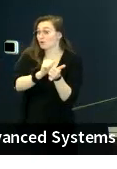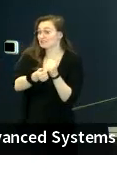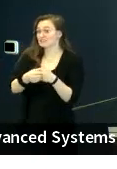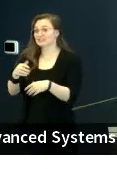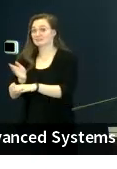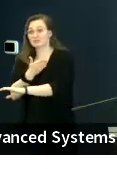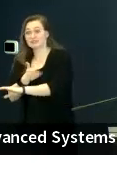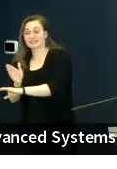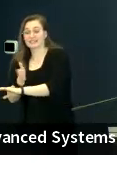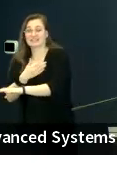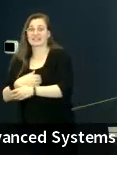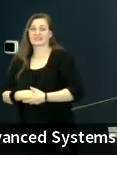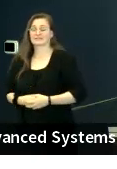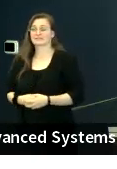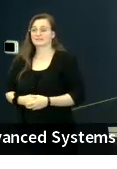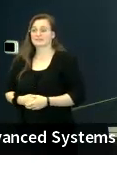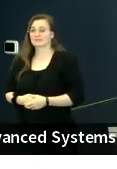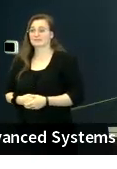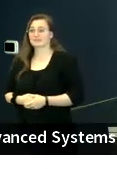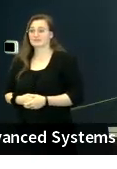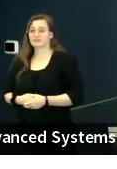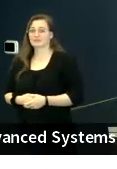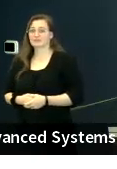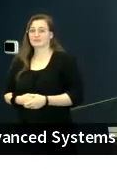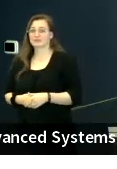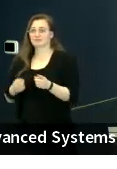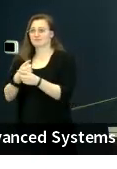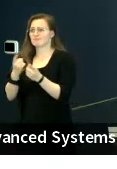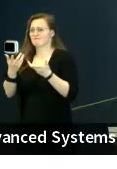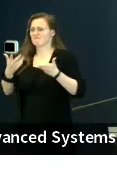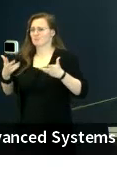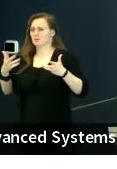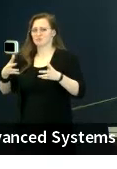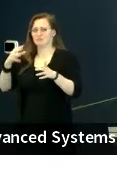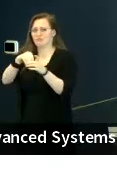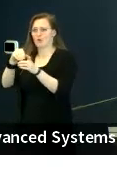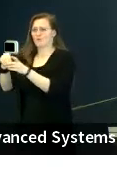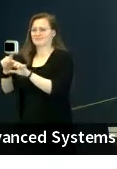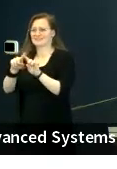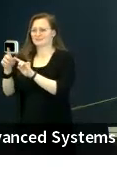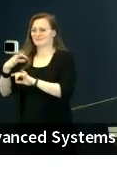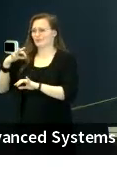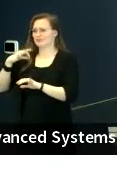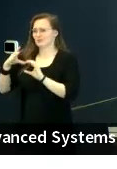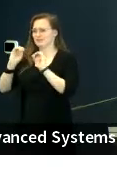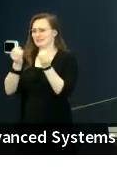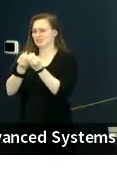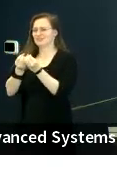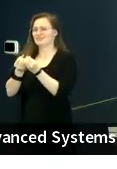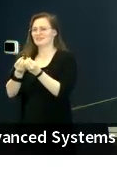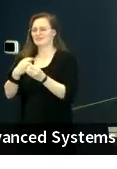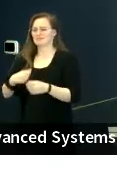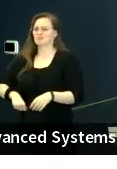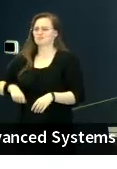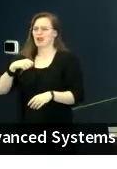music, and are already involved in many volunteer organizations, and I am so proud of the work that you're